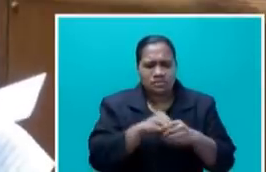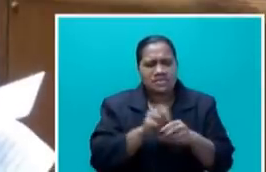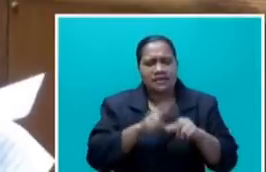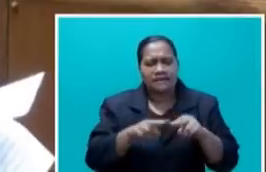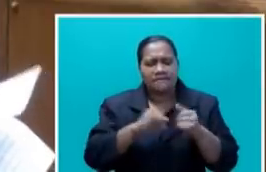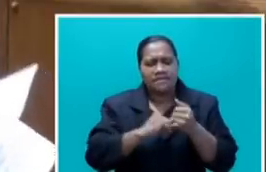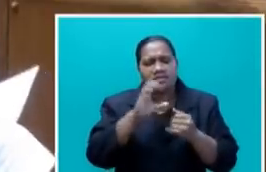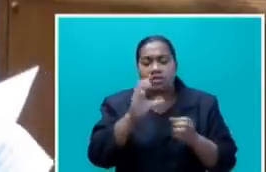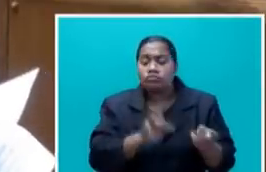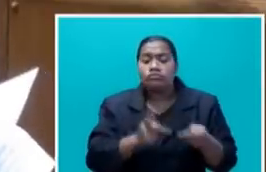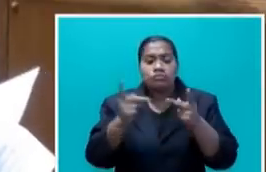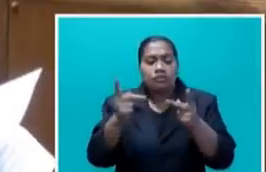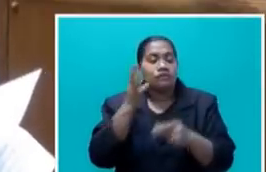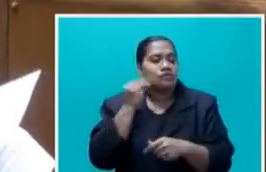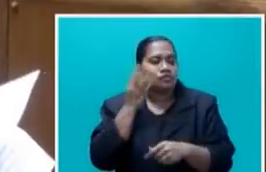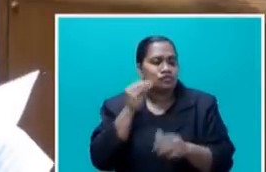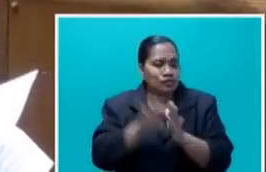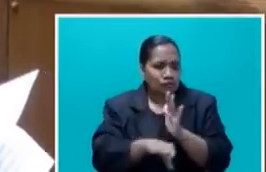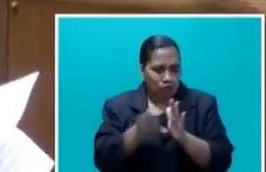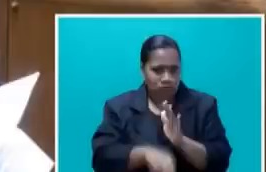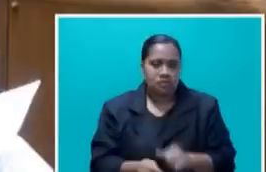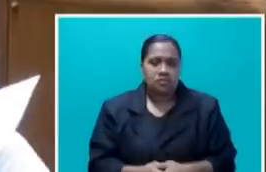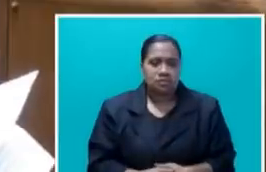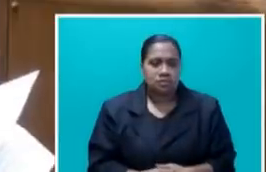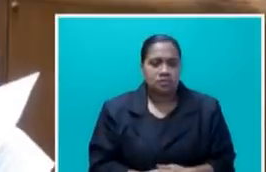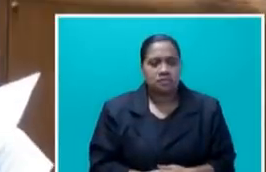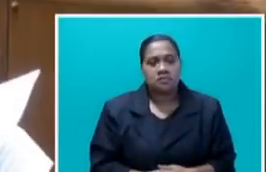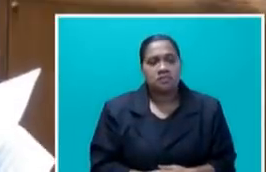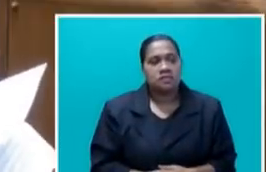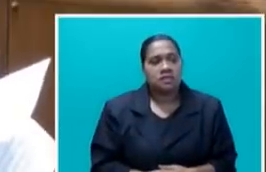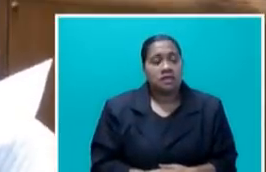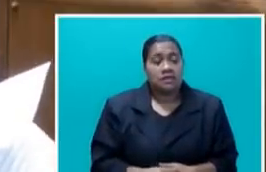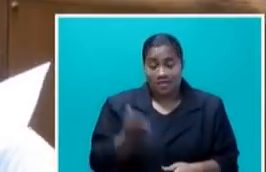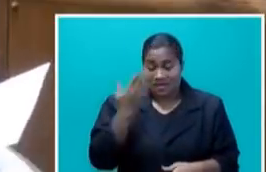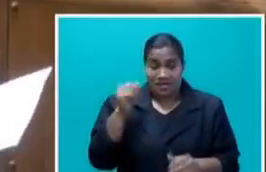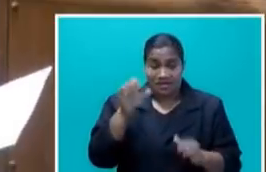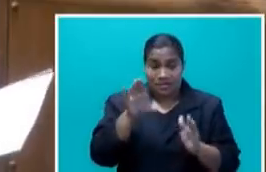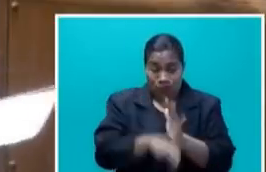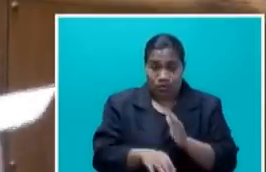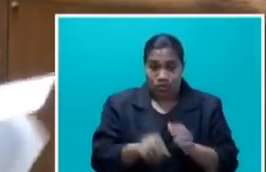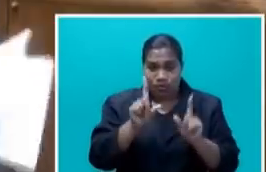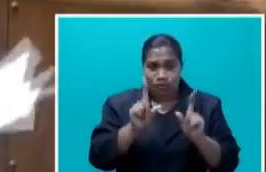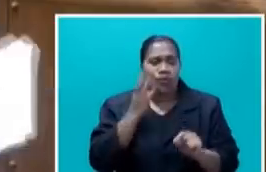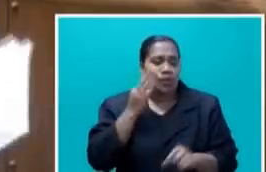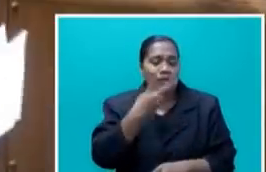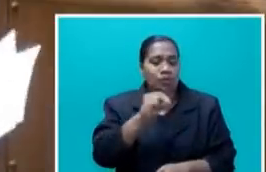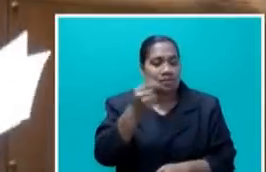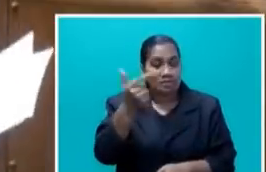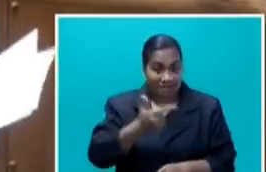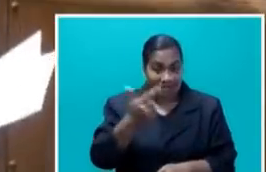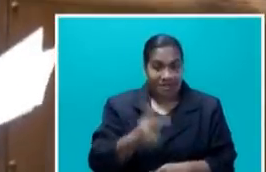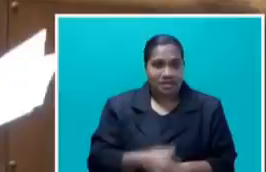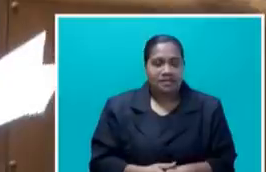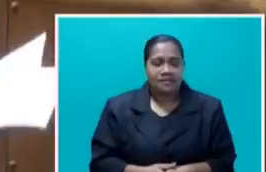Mr. Speaker, the last review of sugar prices in the domestic market was done in 2017. While the domestic sugar prices